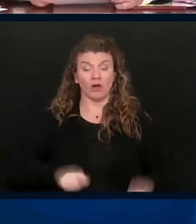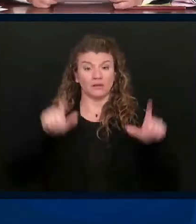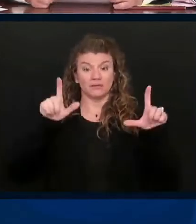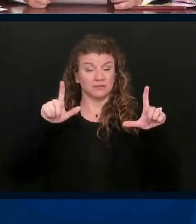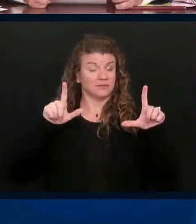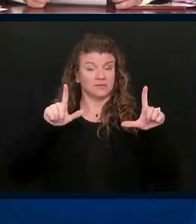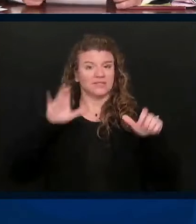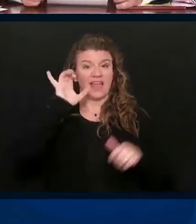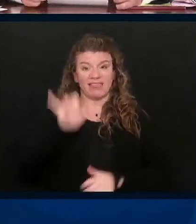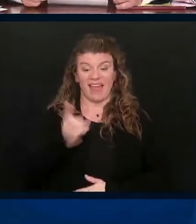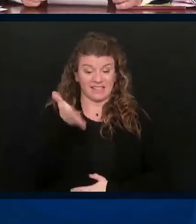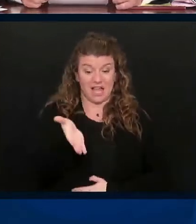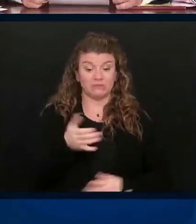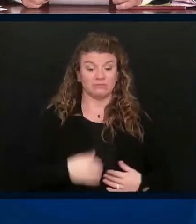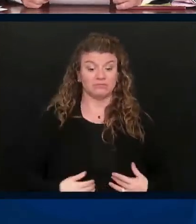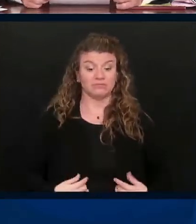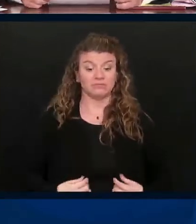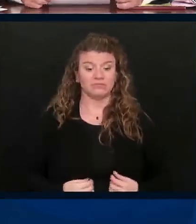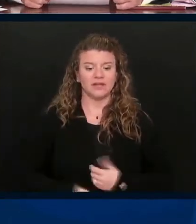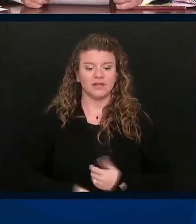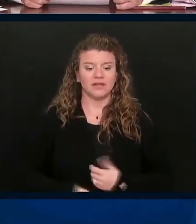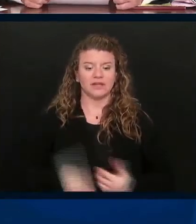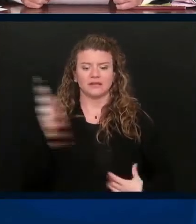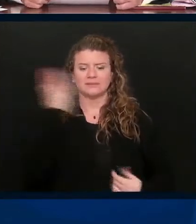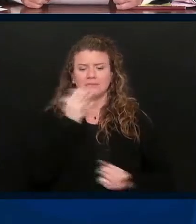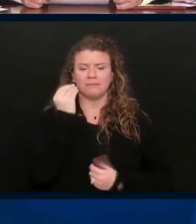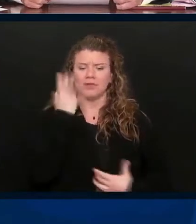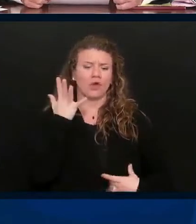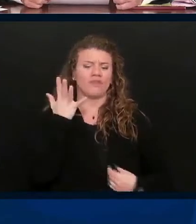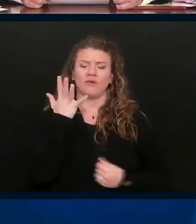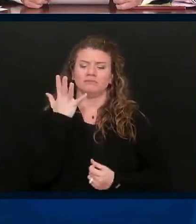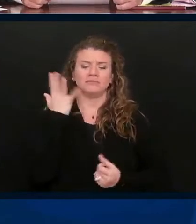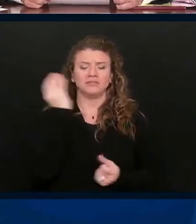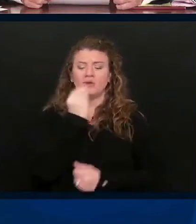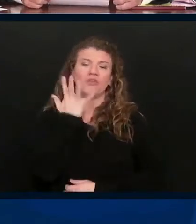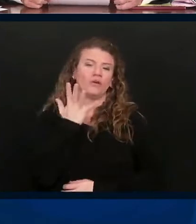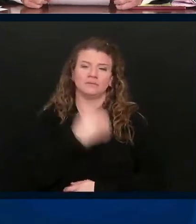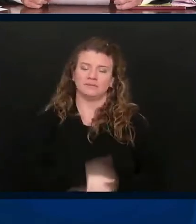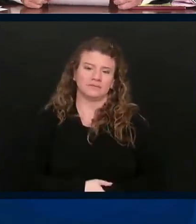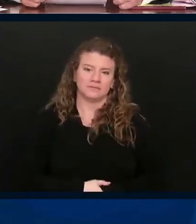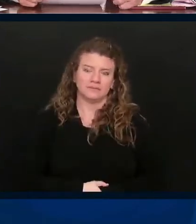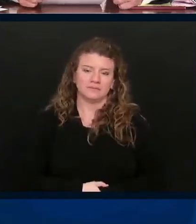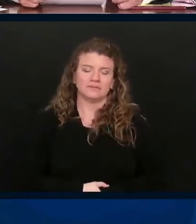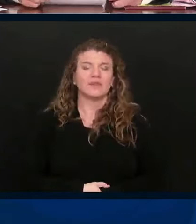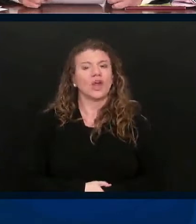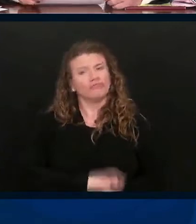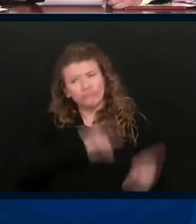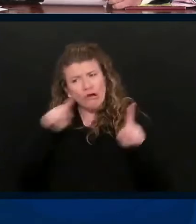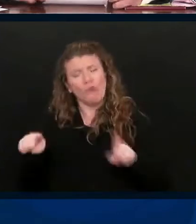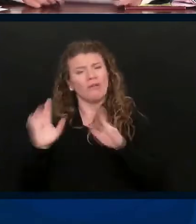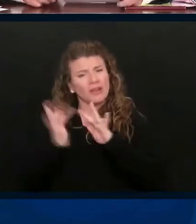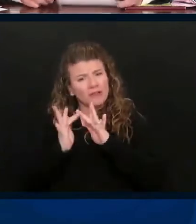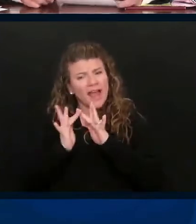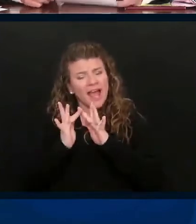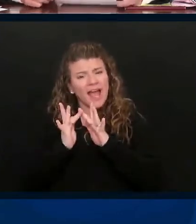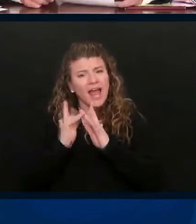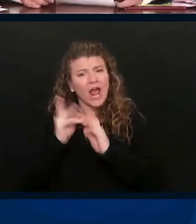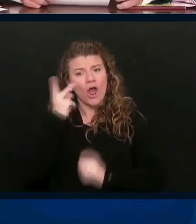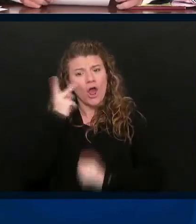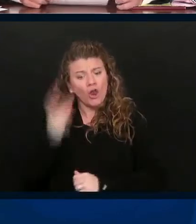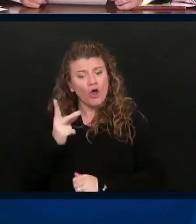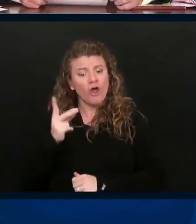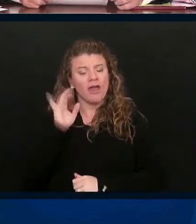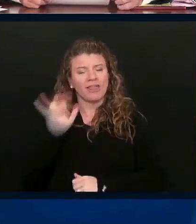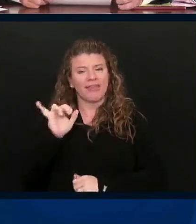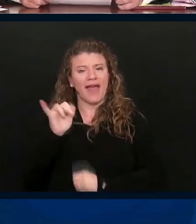that's it. You know, it's beautiful, beyond belief, and go online and look at that country road